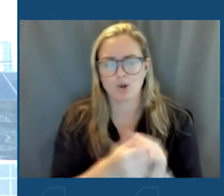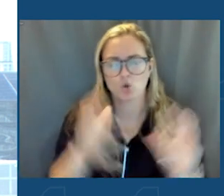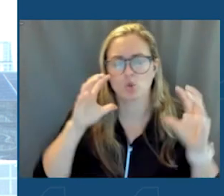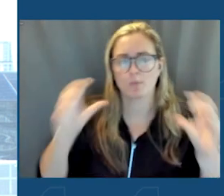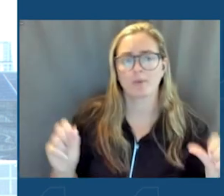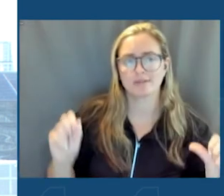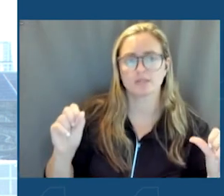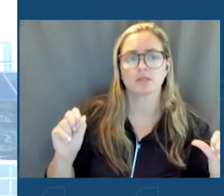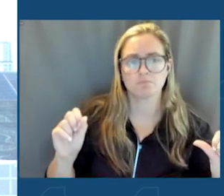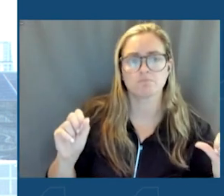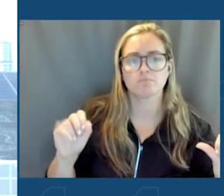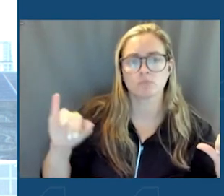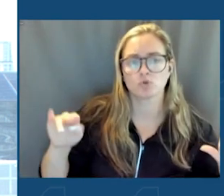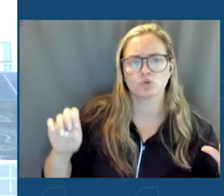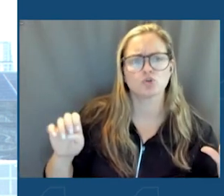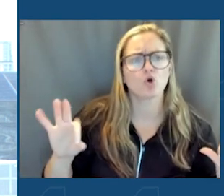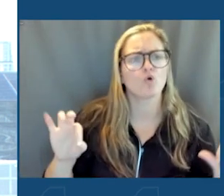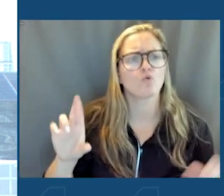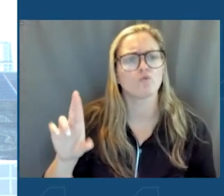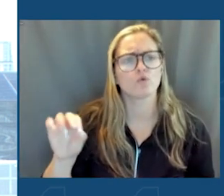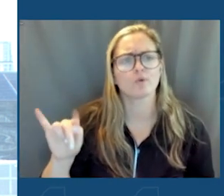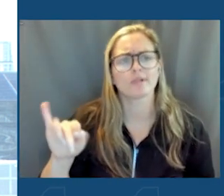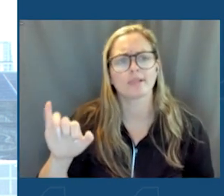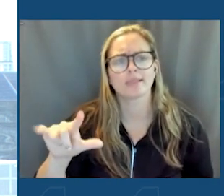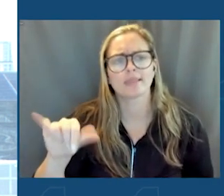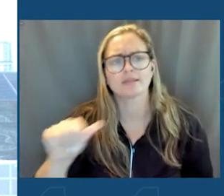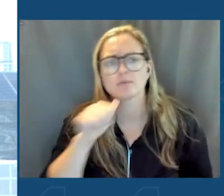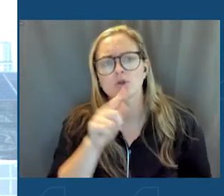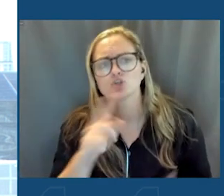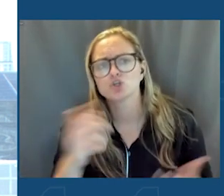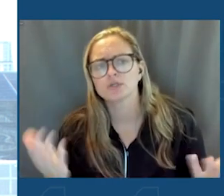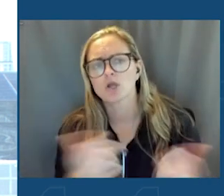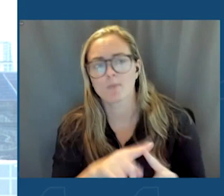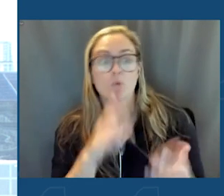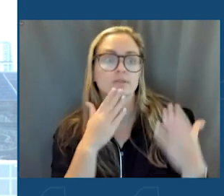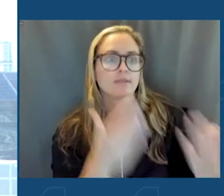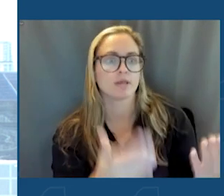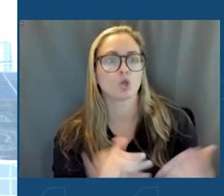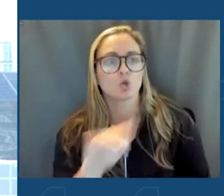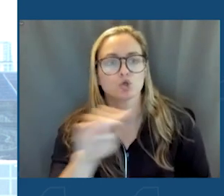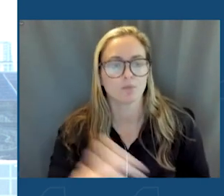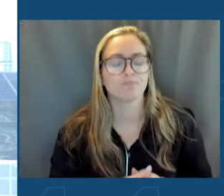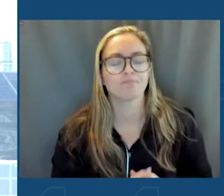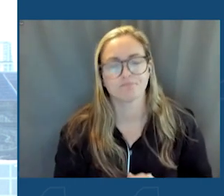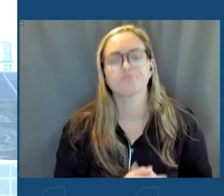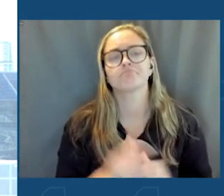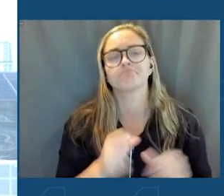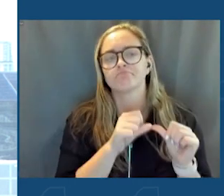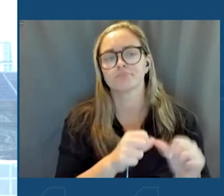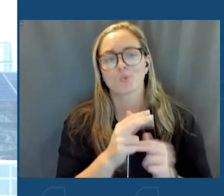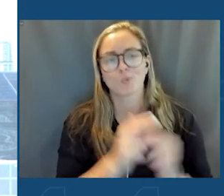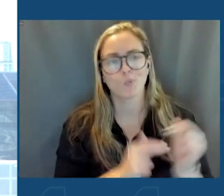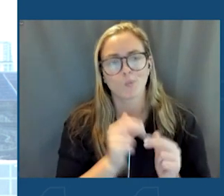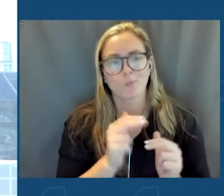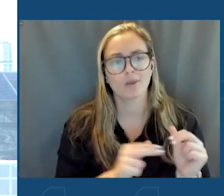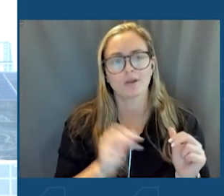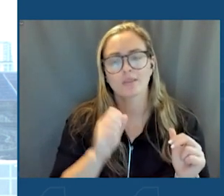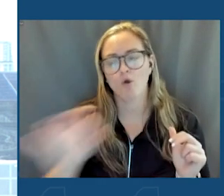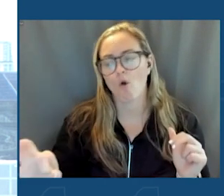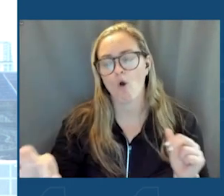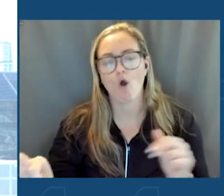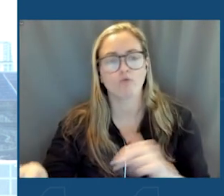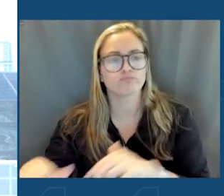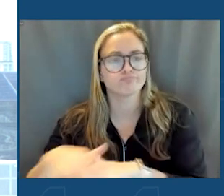Fiordaliso, and I don't think Joe is here, but I want to thank him in absentia. And again, we're building the offshore wind industry supply chain